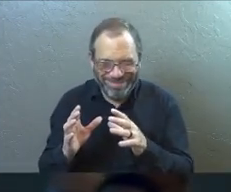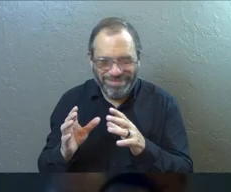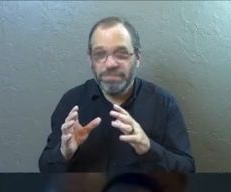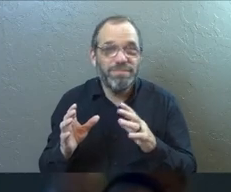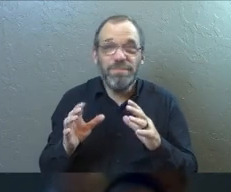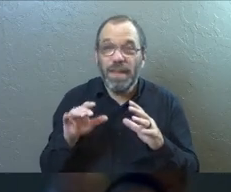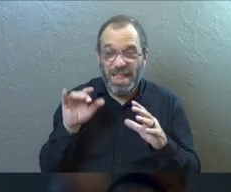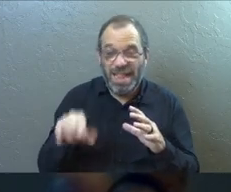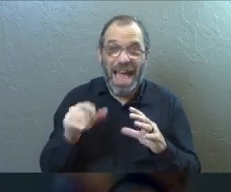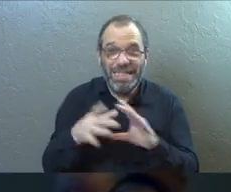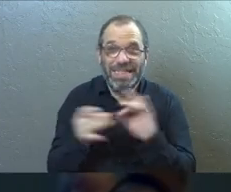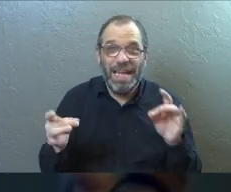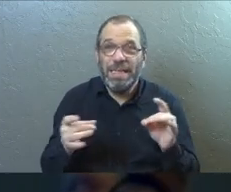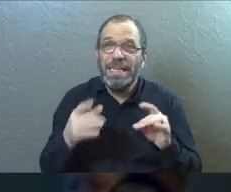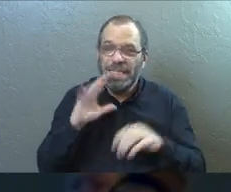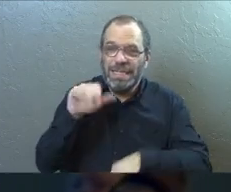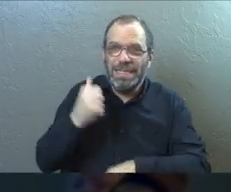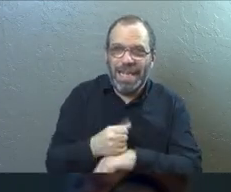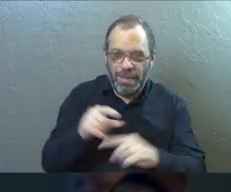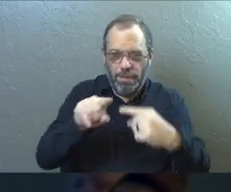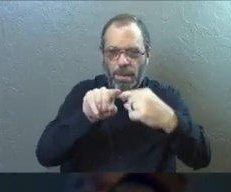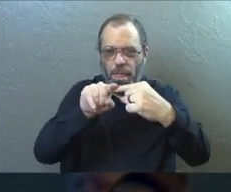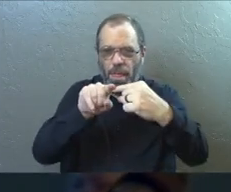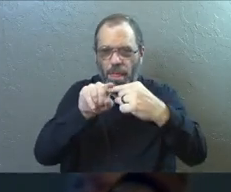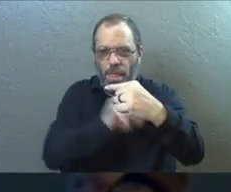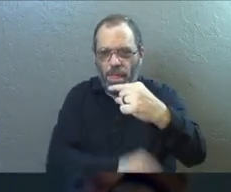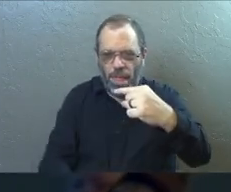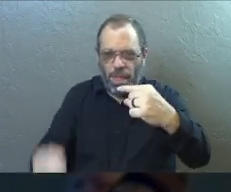What he's doing there is he's setting up a circle.